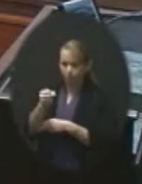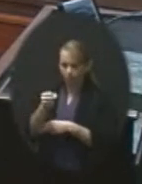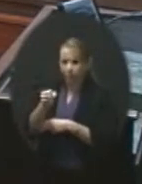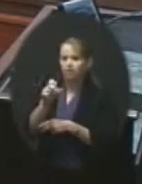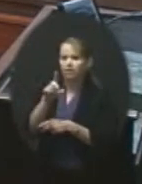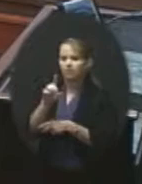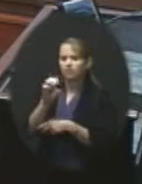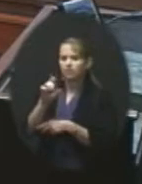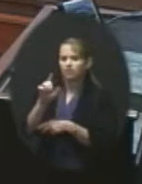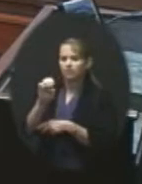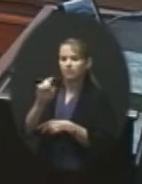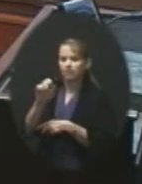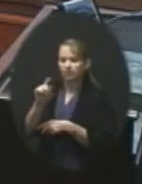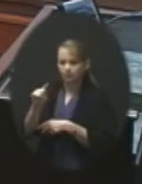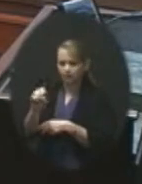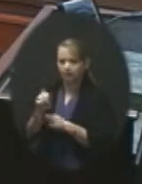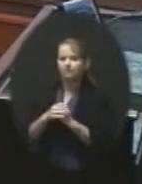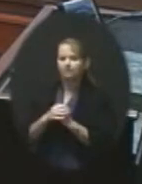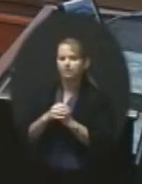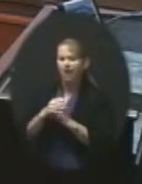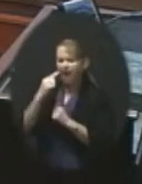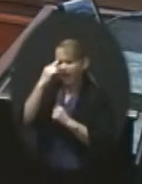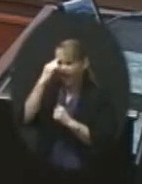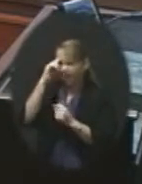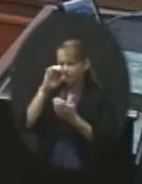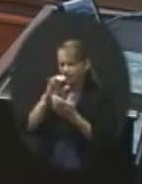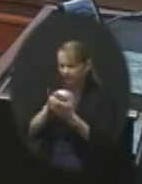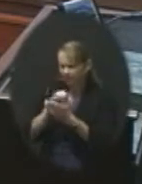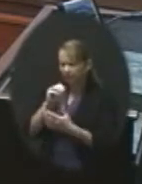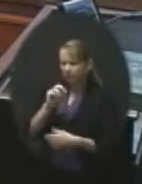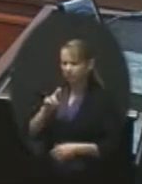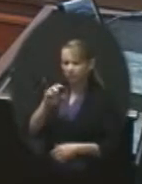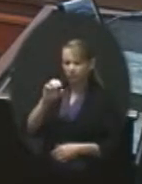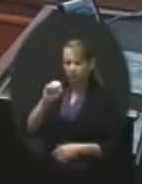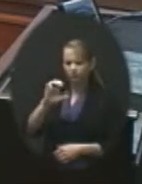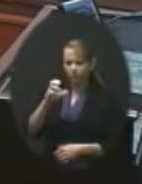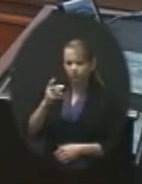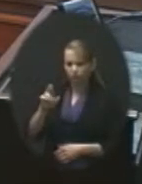I believe Mr. Scheer volunteered. Yes.